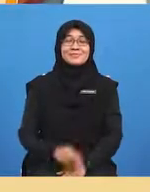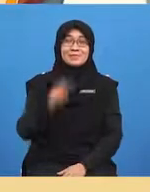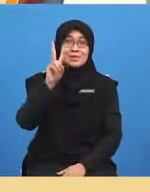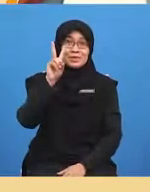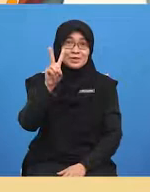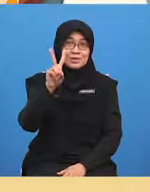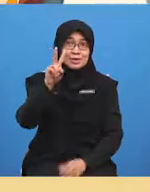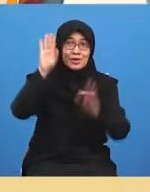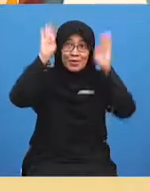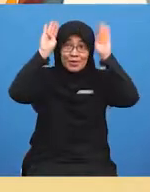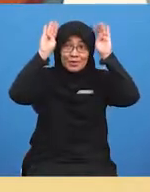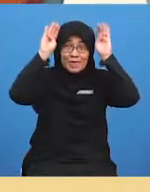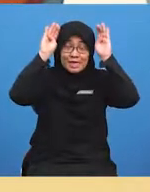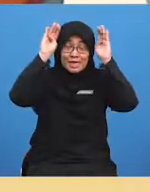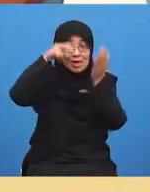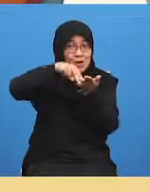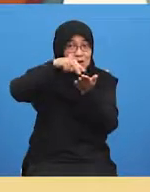bunny hops back